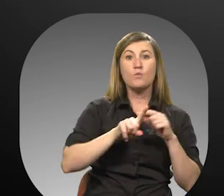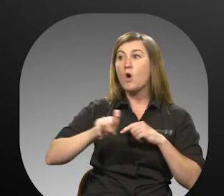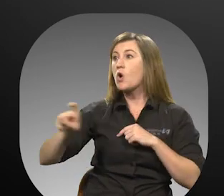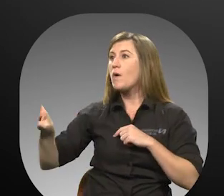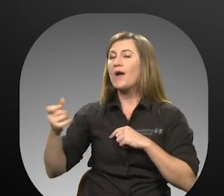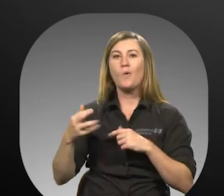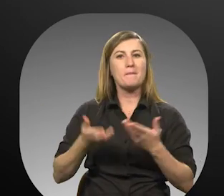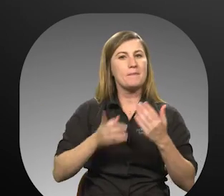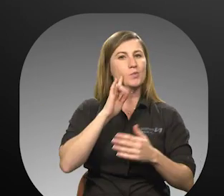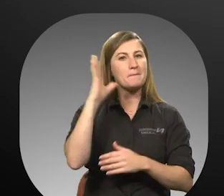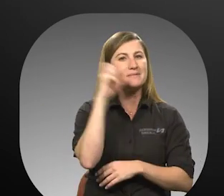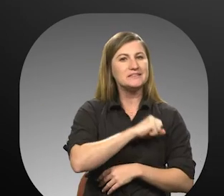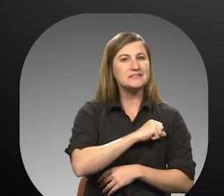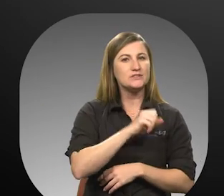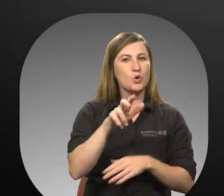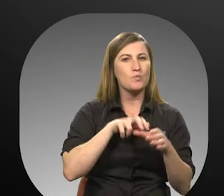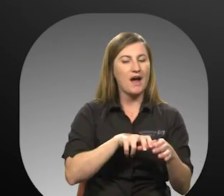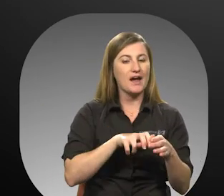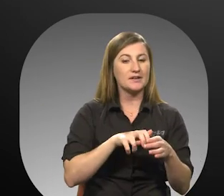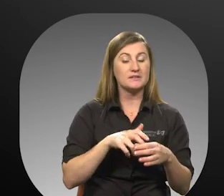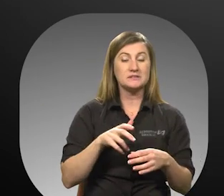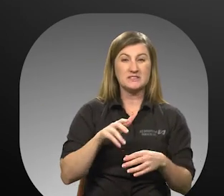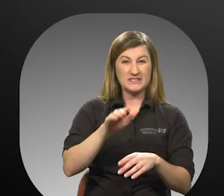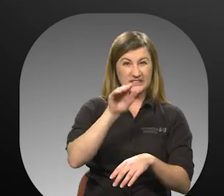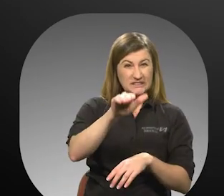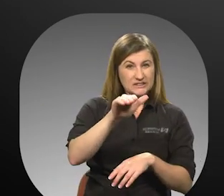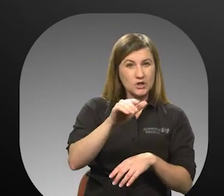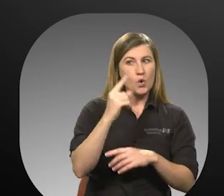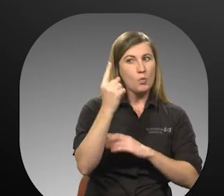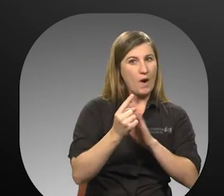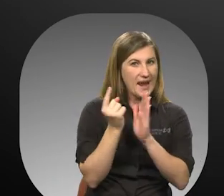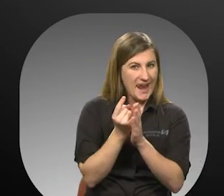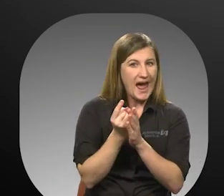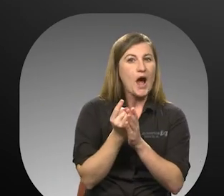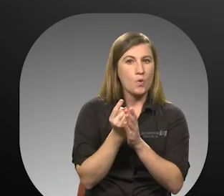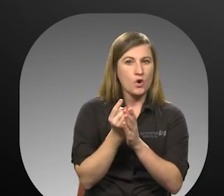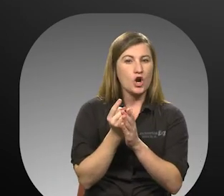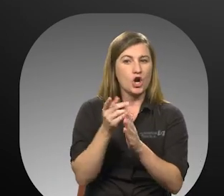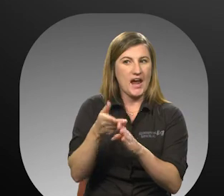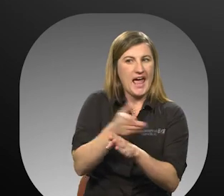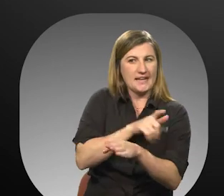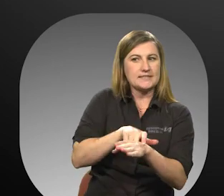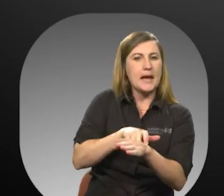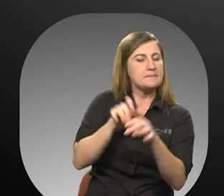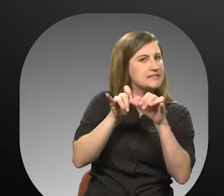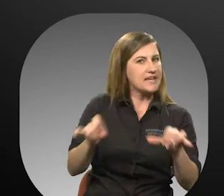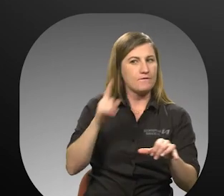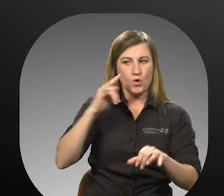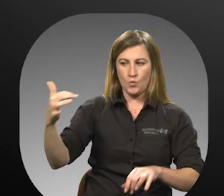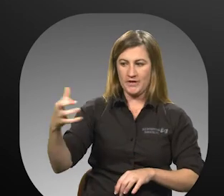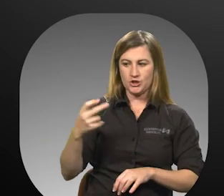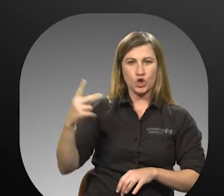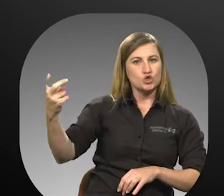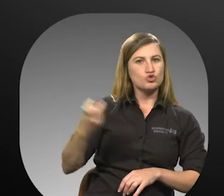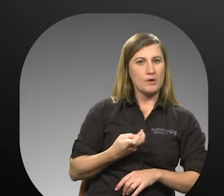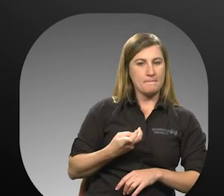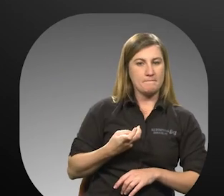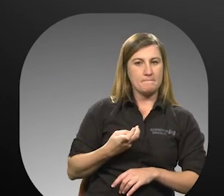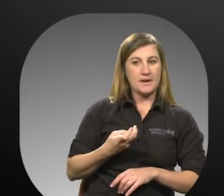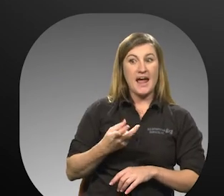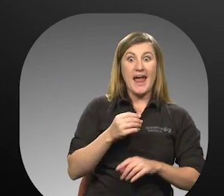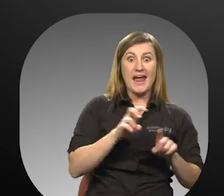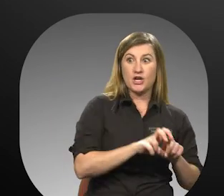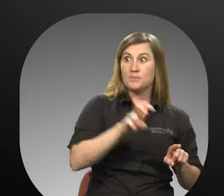or you could miss your ride. Please be advised that the one-hour delivery window applies to all return trips and that the travel between